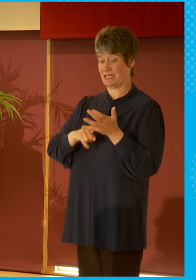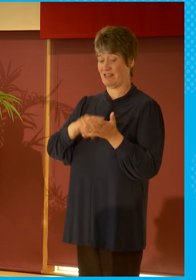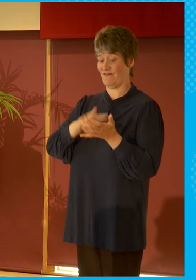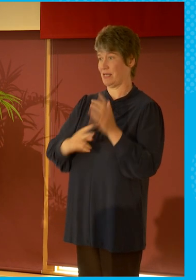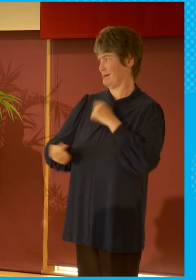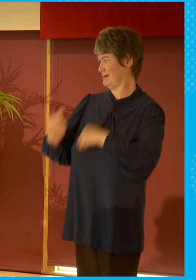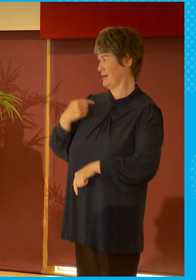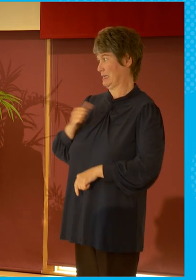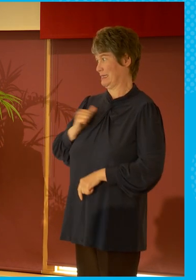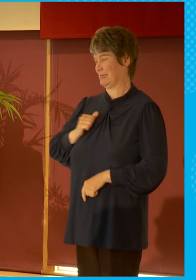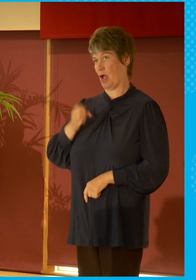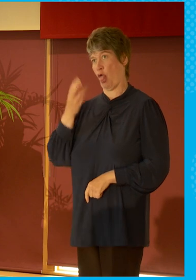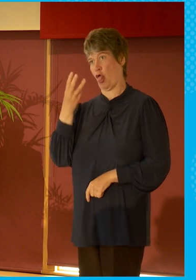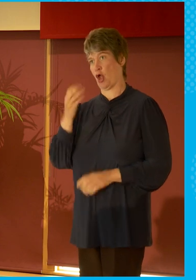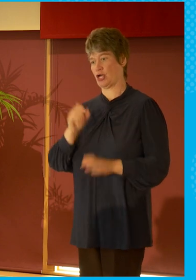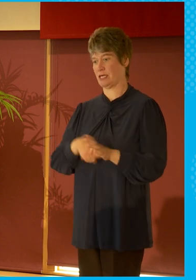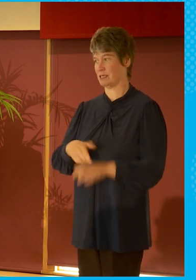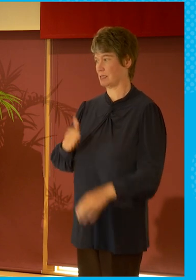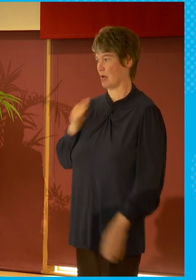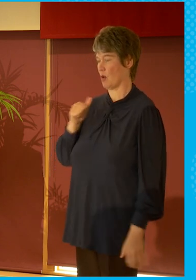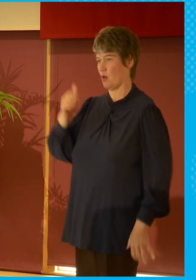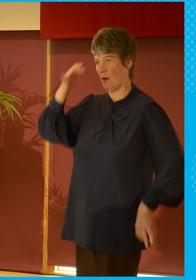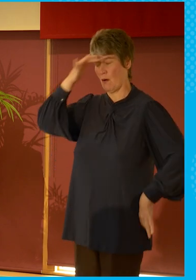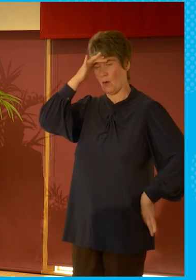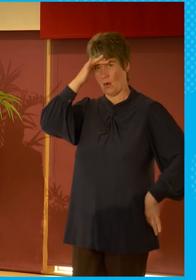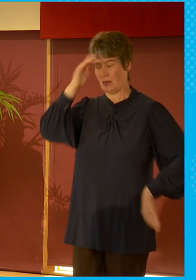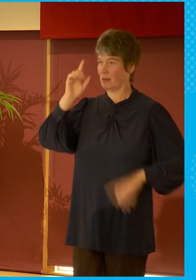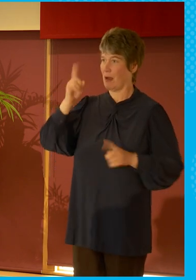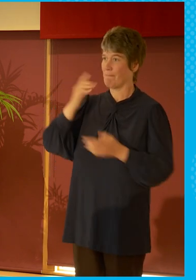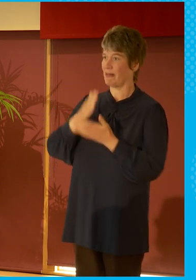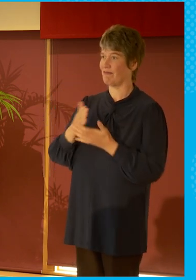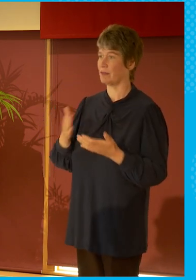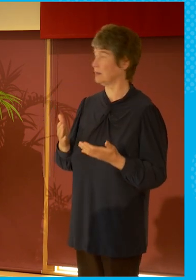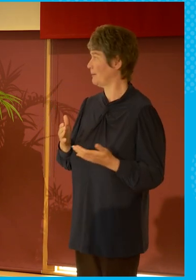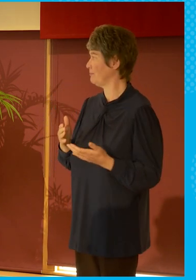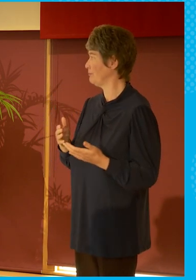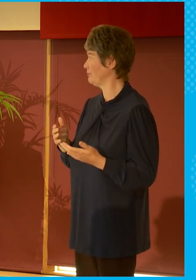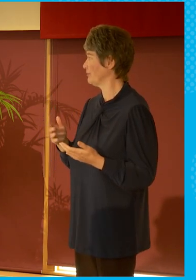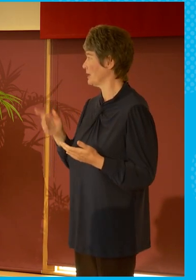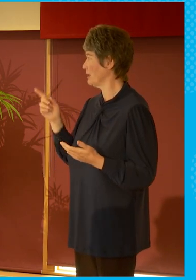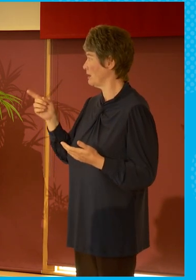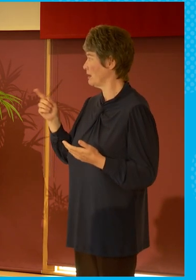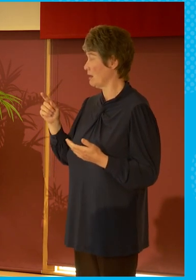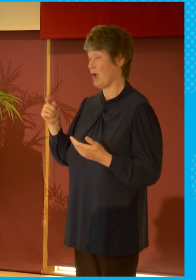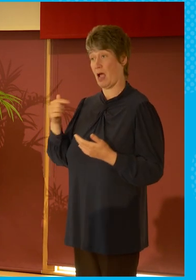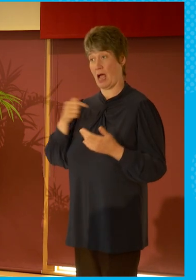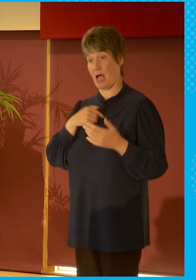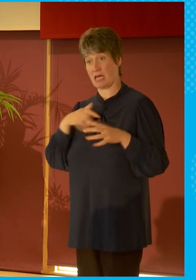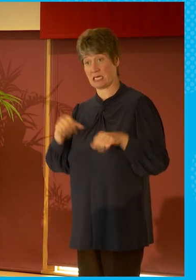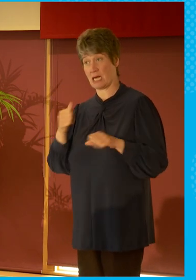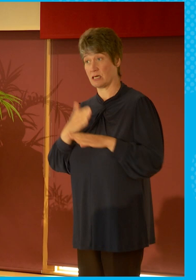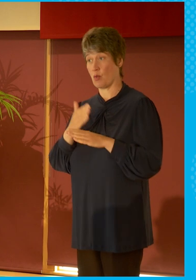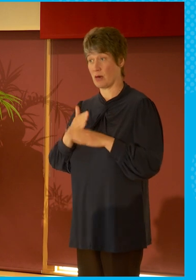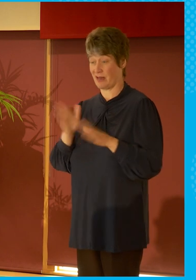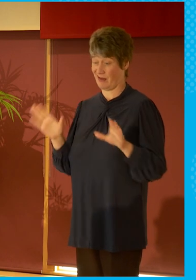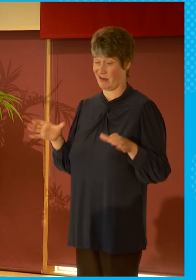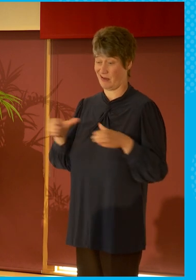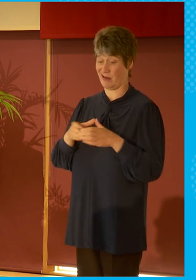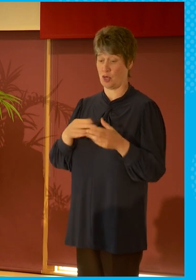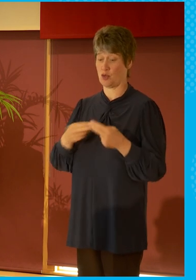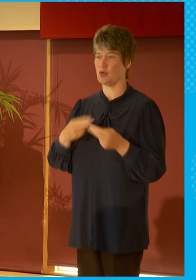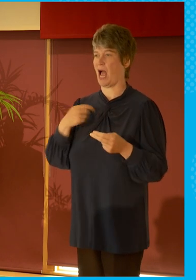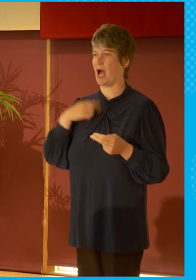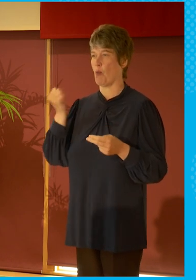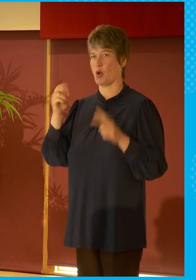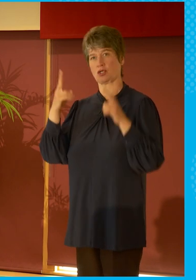30 years ago, I can't believe I as I say that out loud and I think the first time I was actually told, I started working in news, I came in as what was called a news assistant